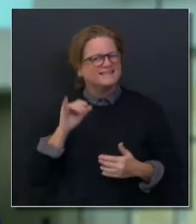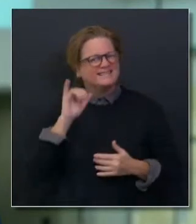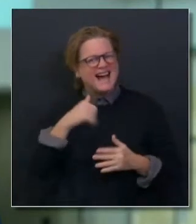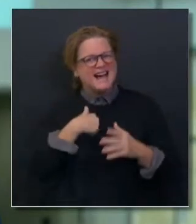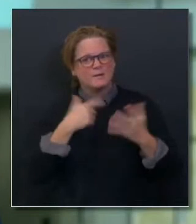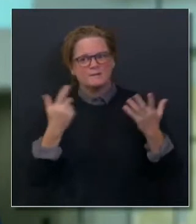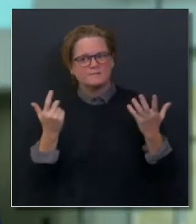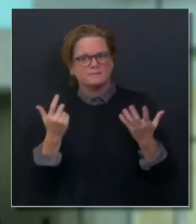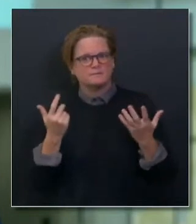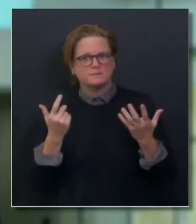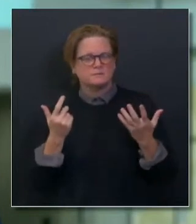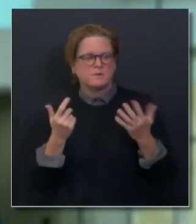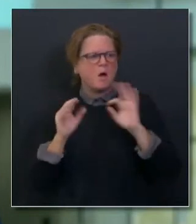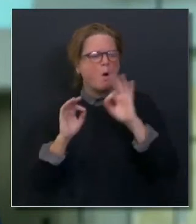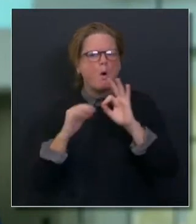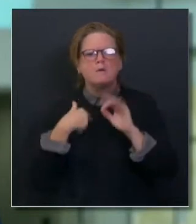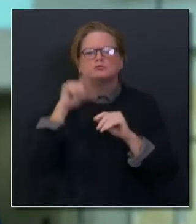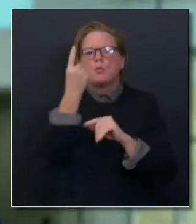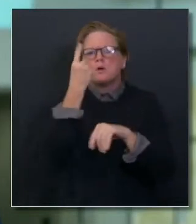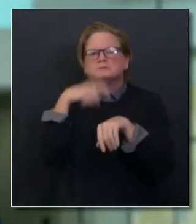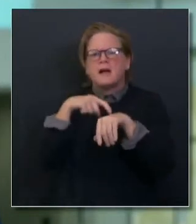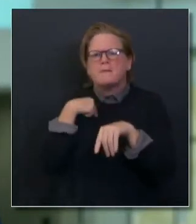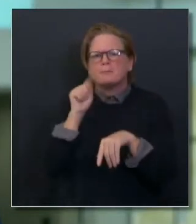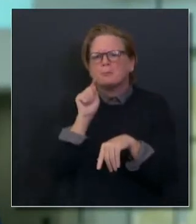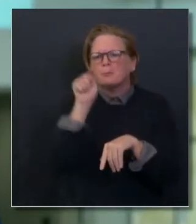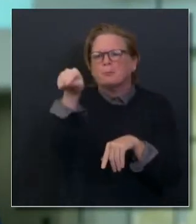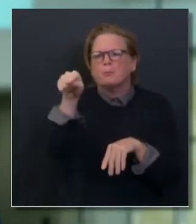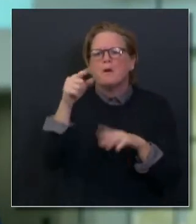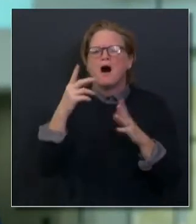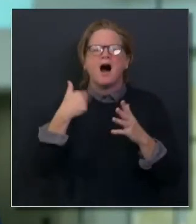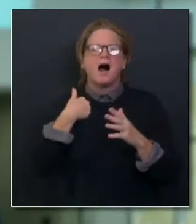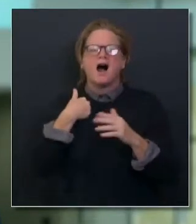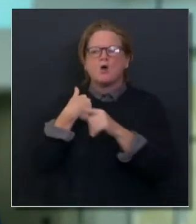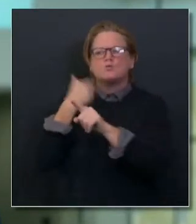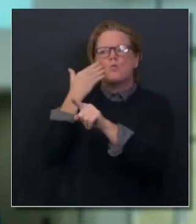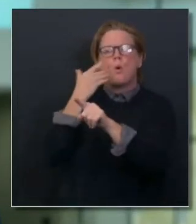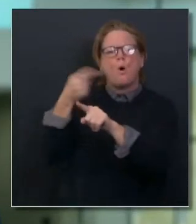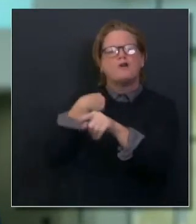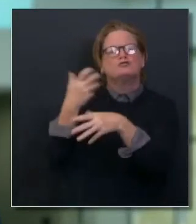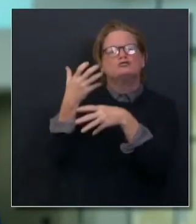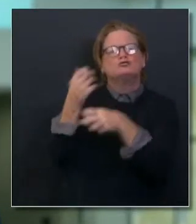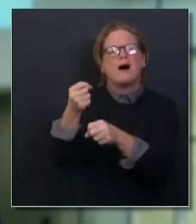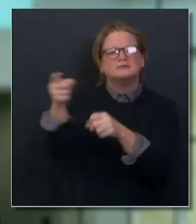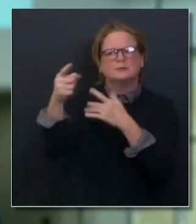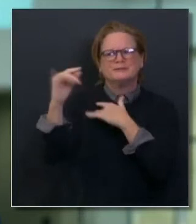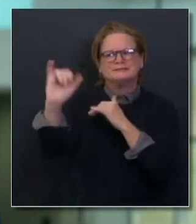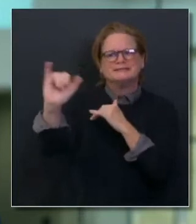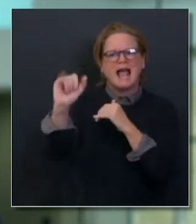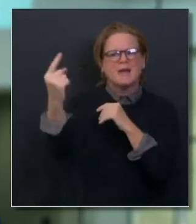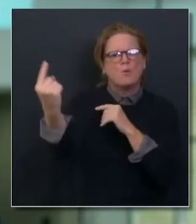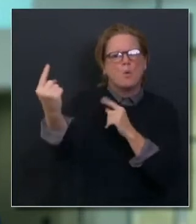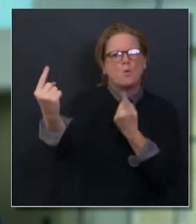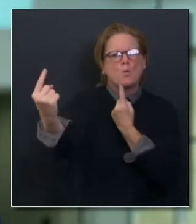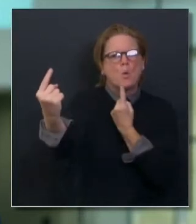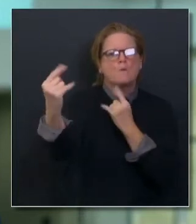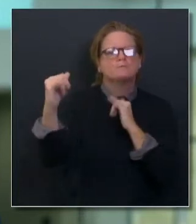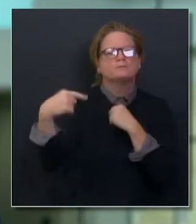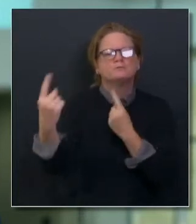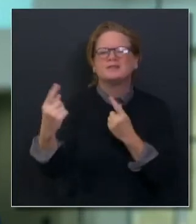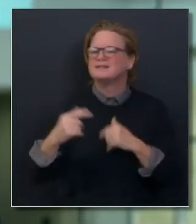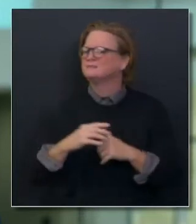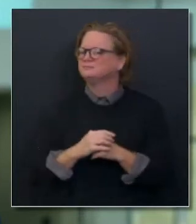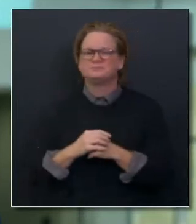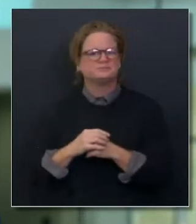once, or it's no big deal, there are people that I know and trust. The fact that 40 percent of people who are infected might be